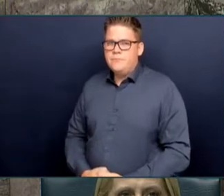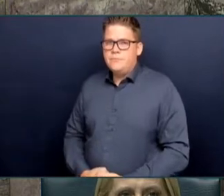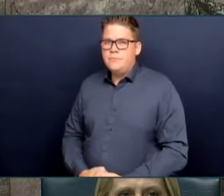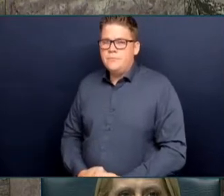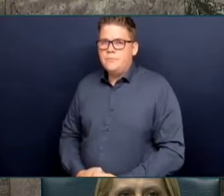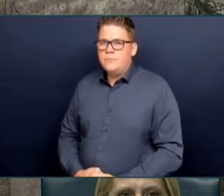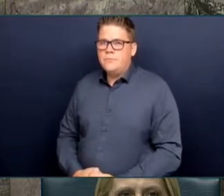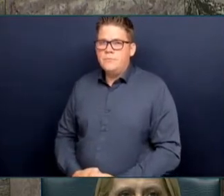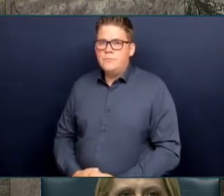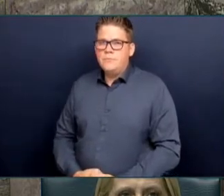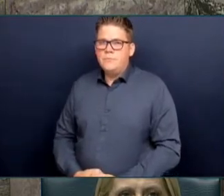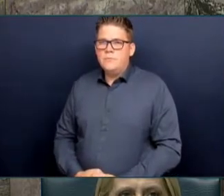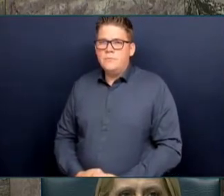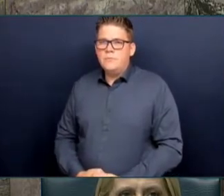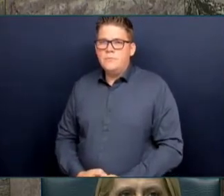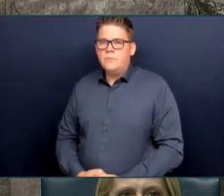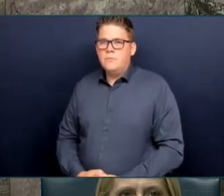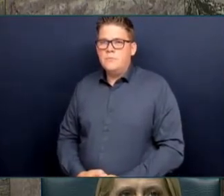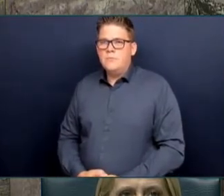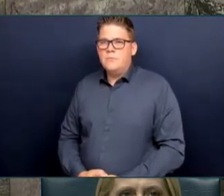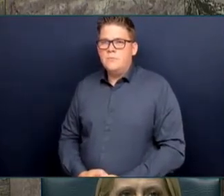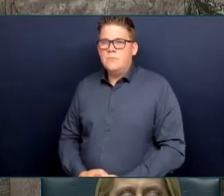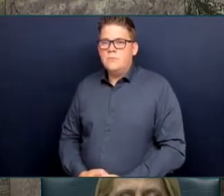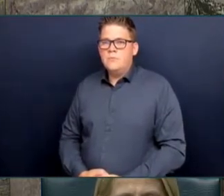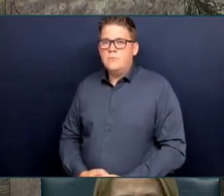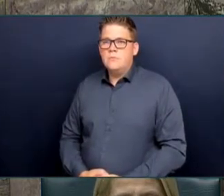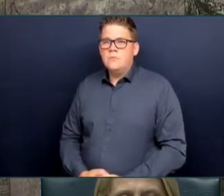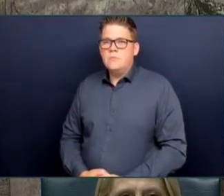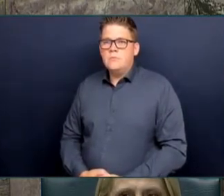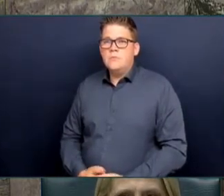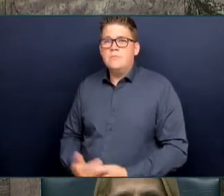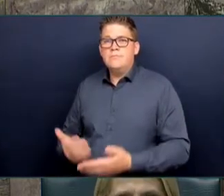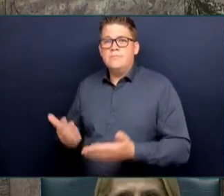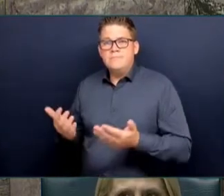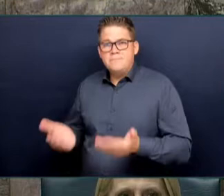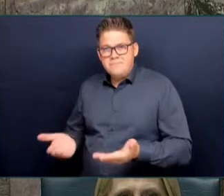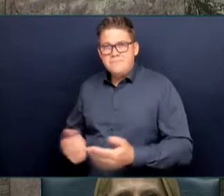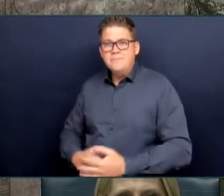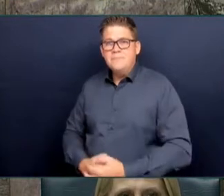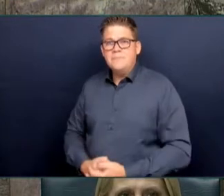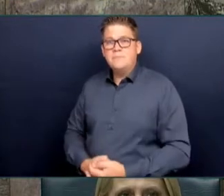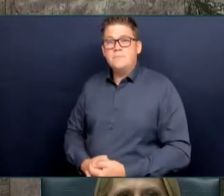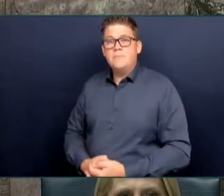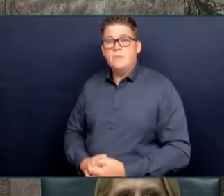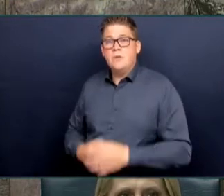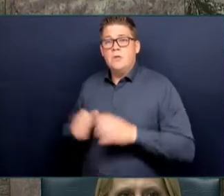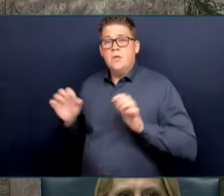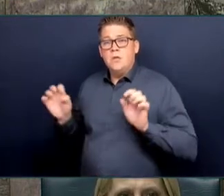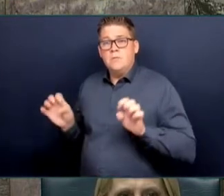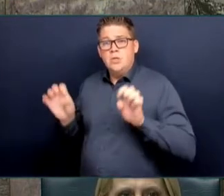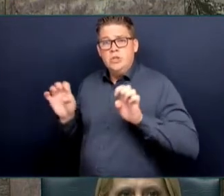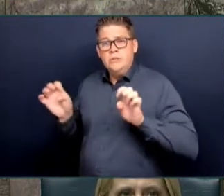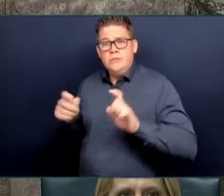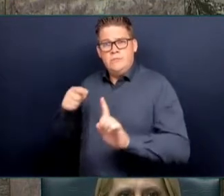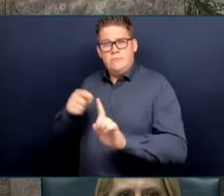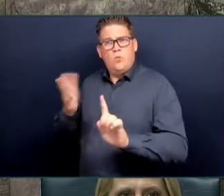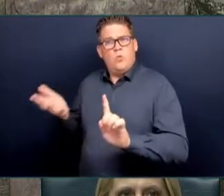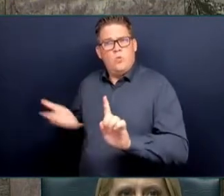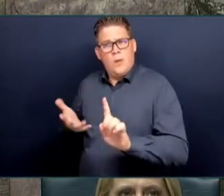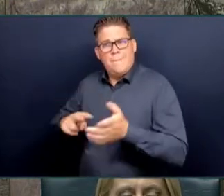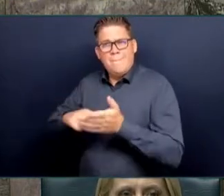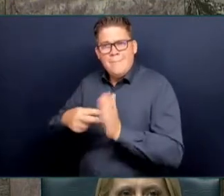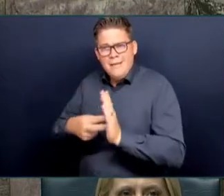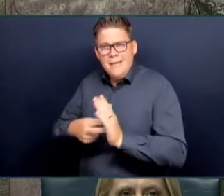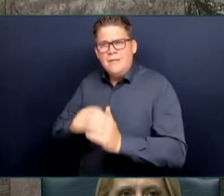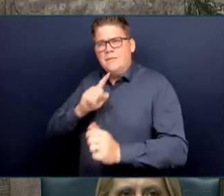is, is our commitment to each other and to the people of British Columbia to make the slow, everyday, steady